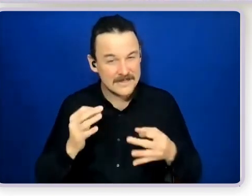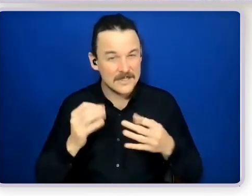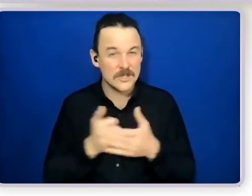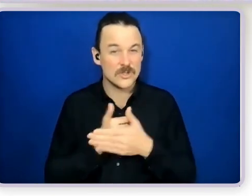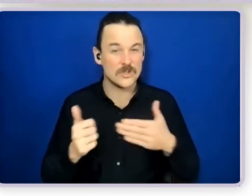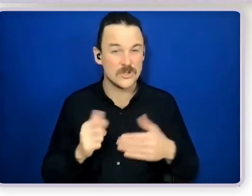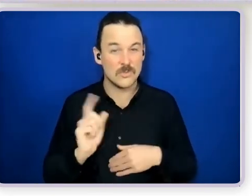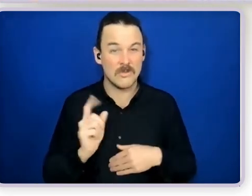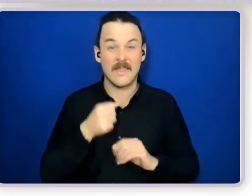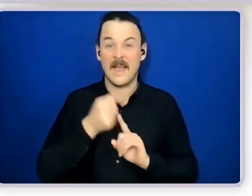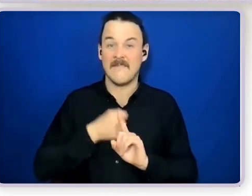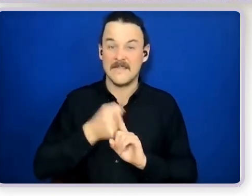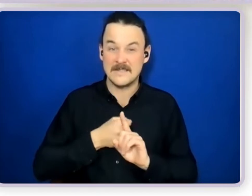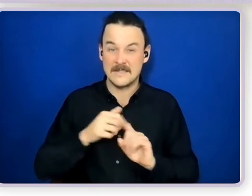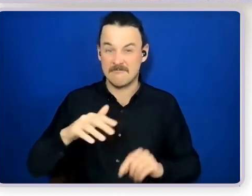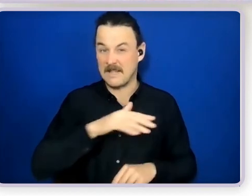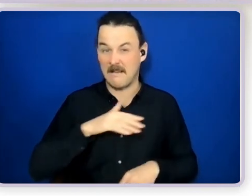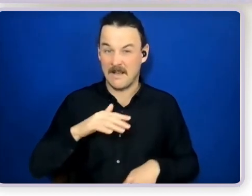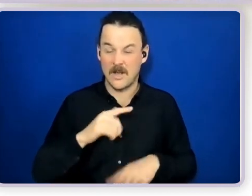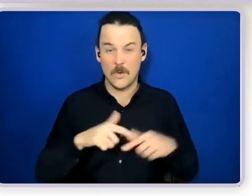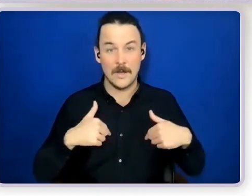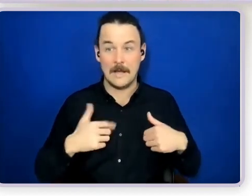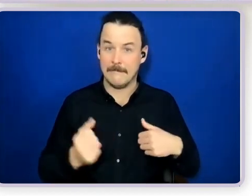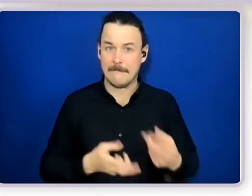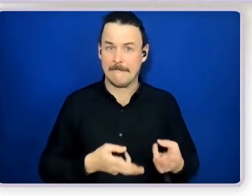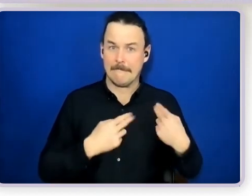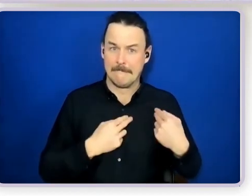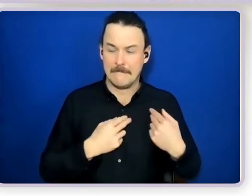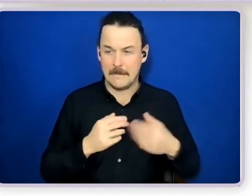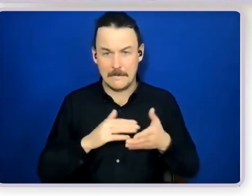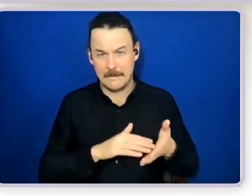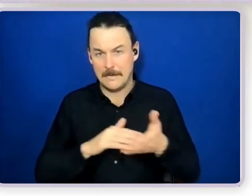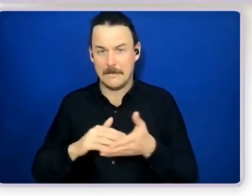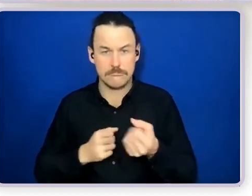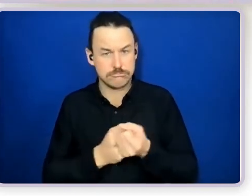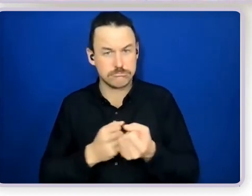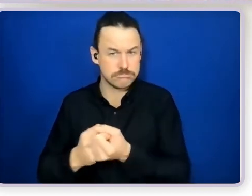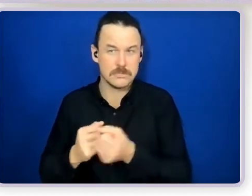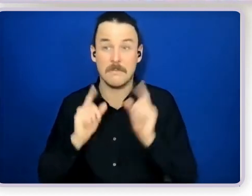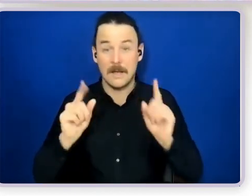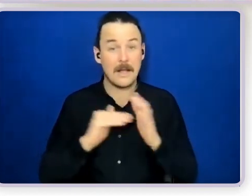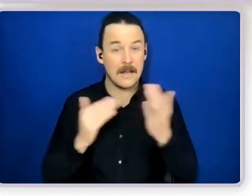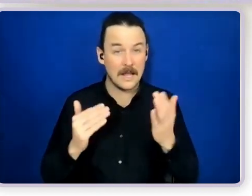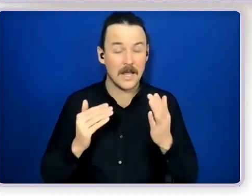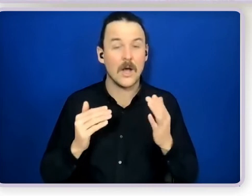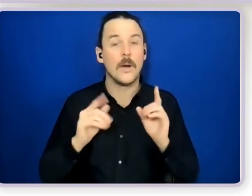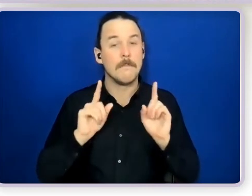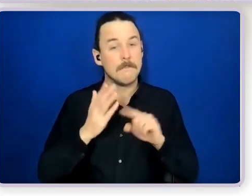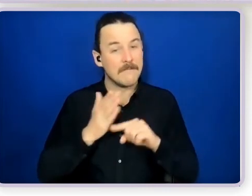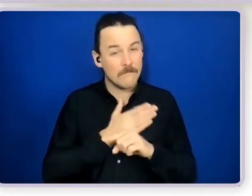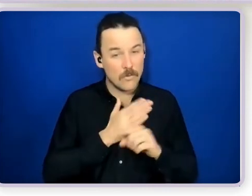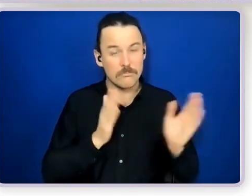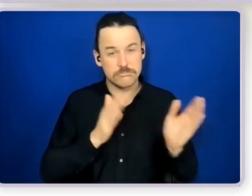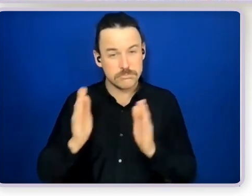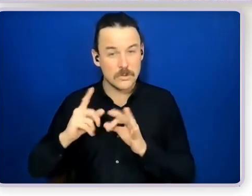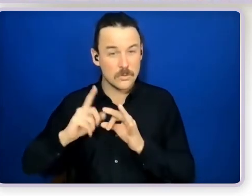sector to try and fill the gaps but I think before we go to questions the first thing I'd like to highlight is that the recording of